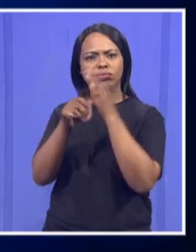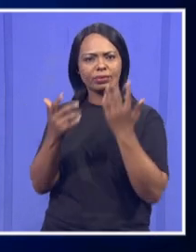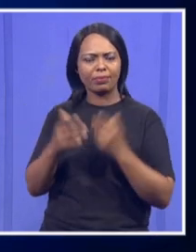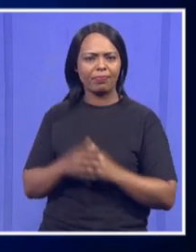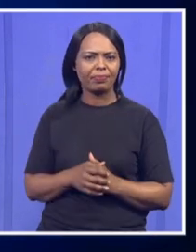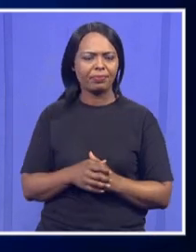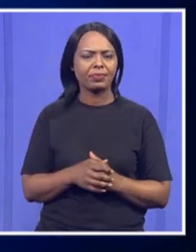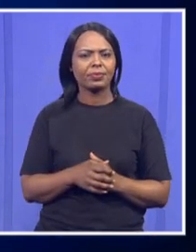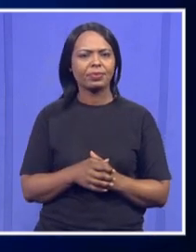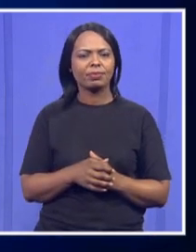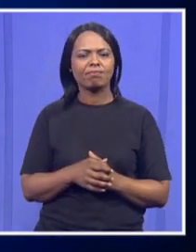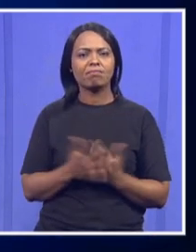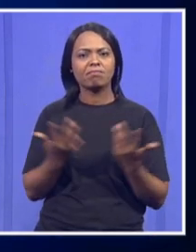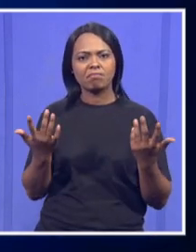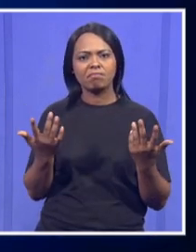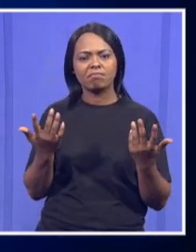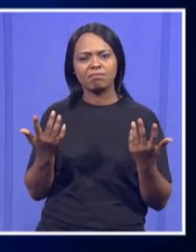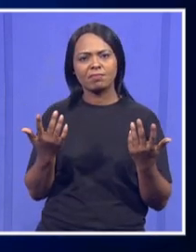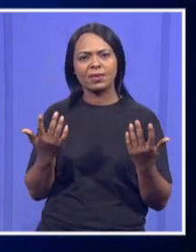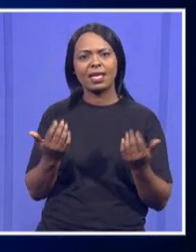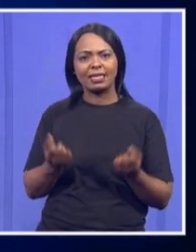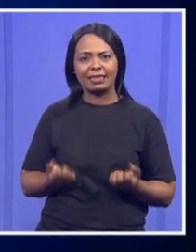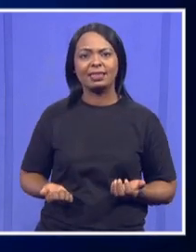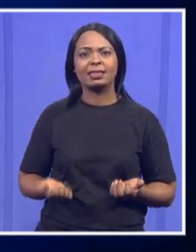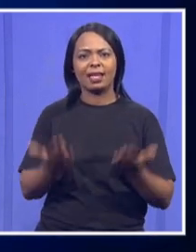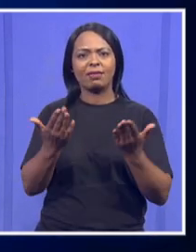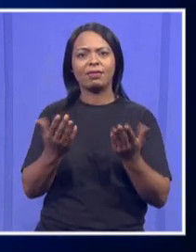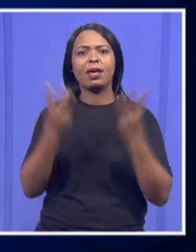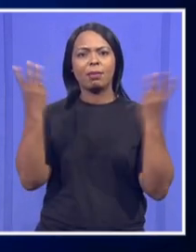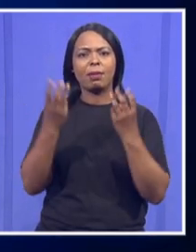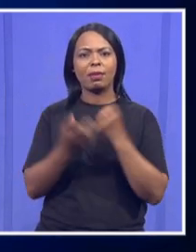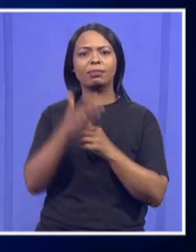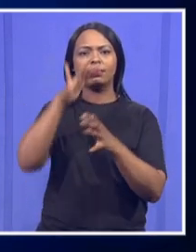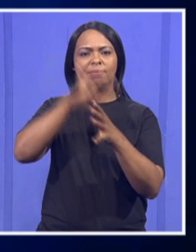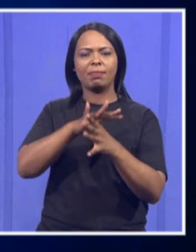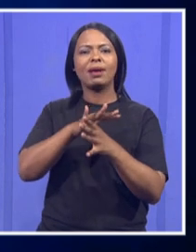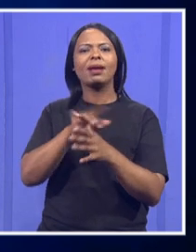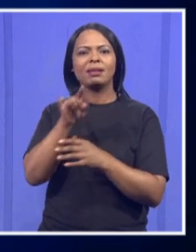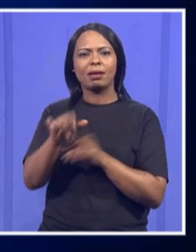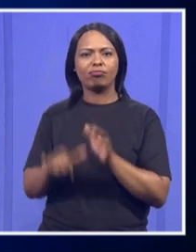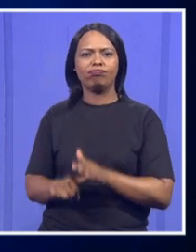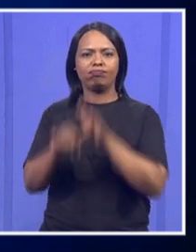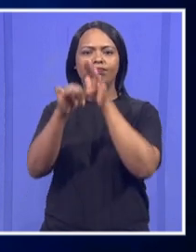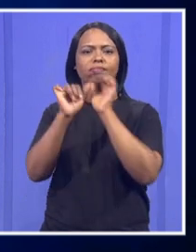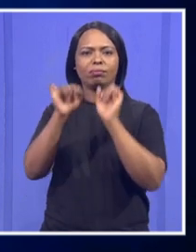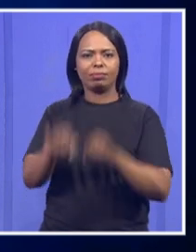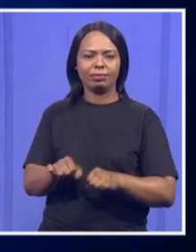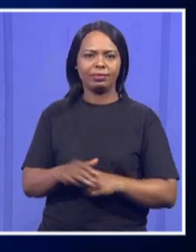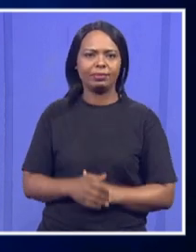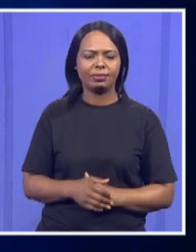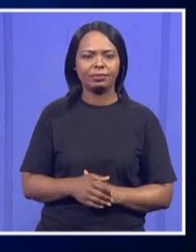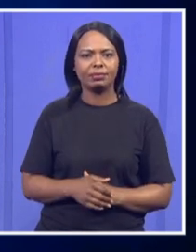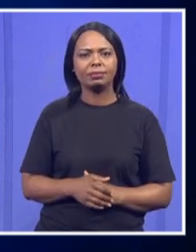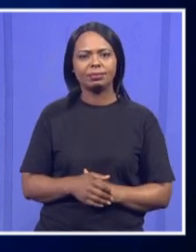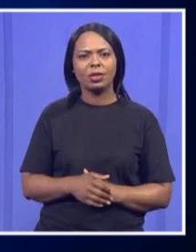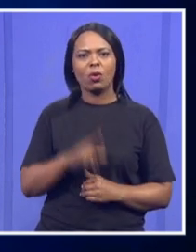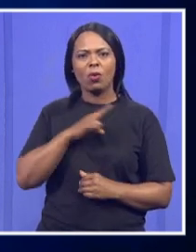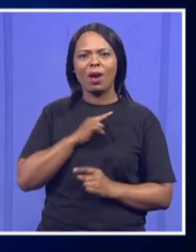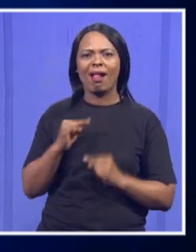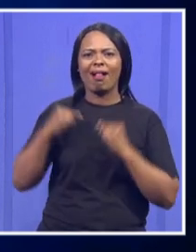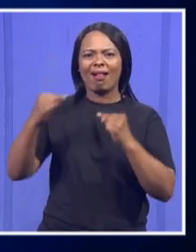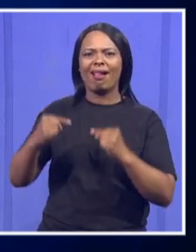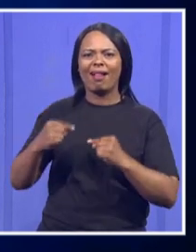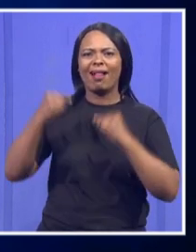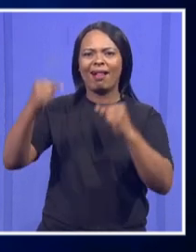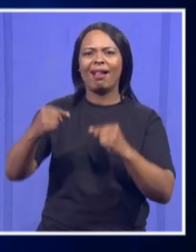Well, obviously, saving people of Hauden is the most important one, not only focusing in the internal battles or politics